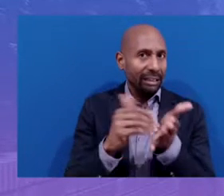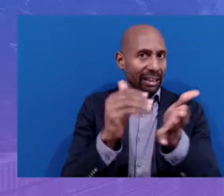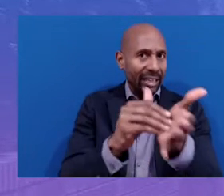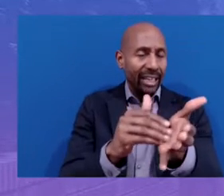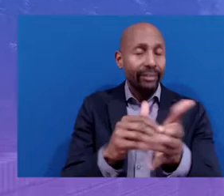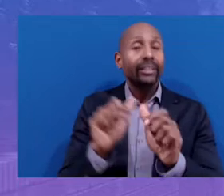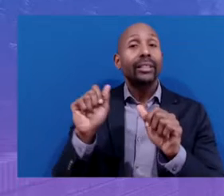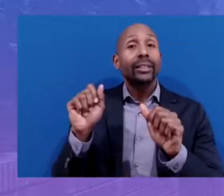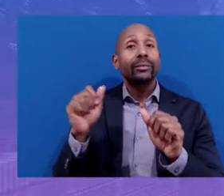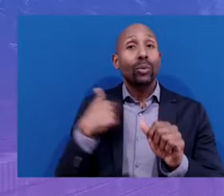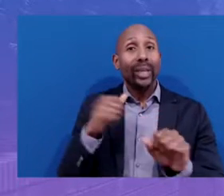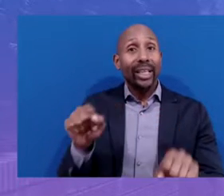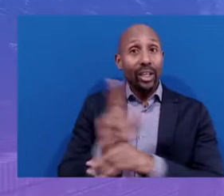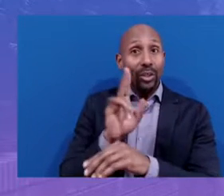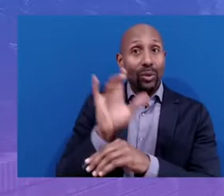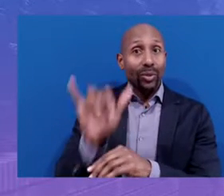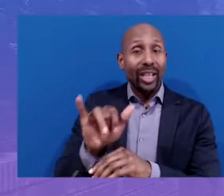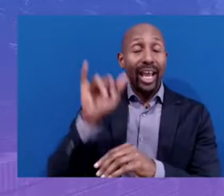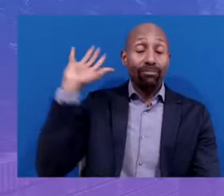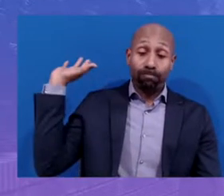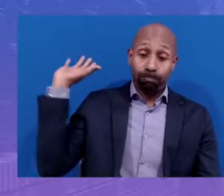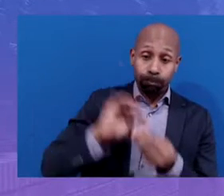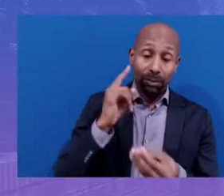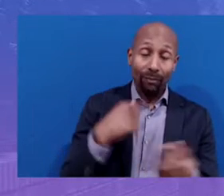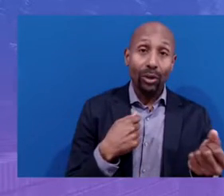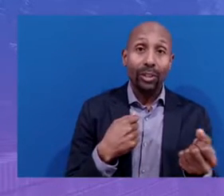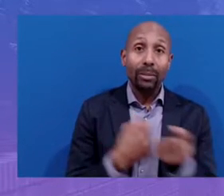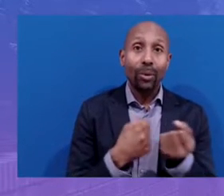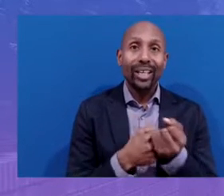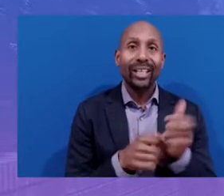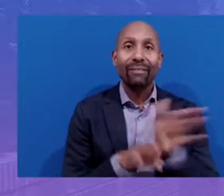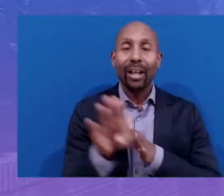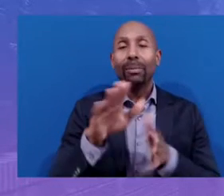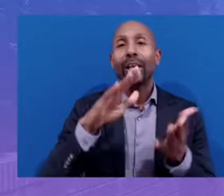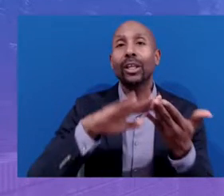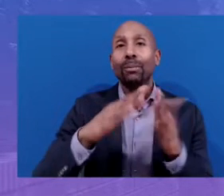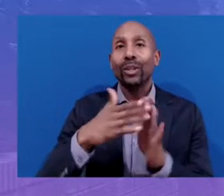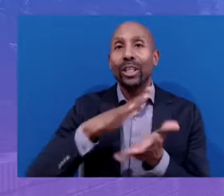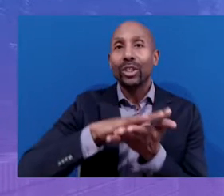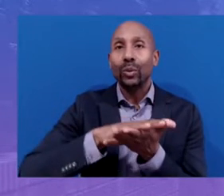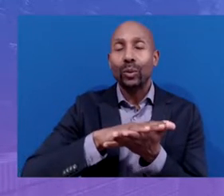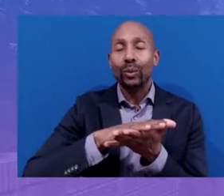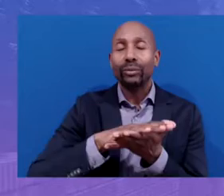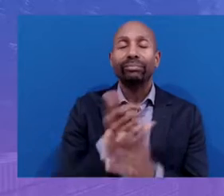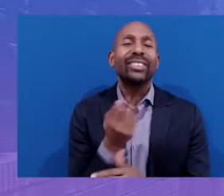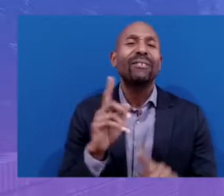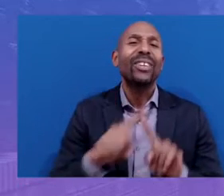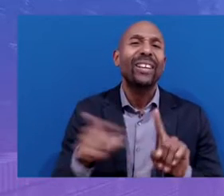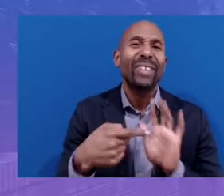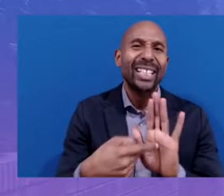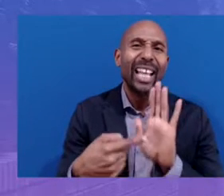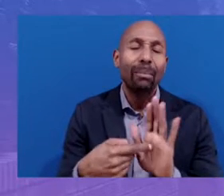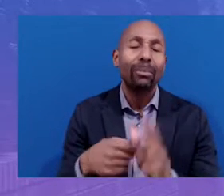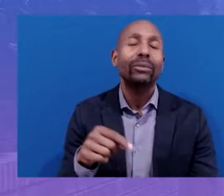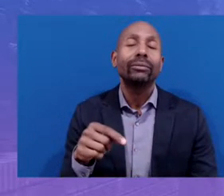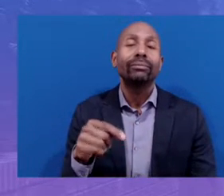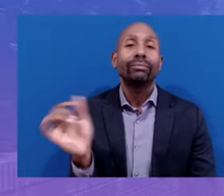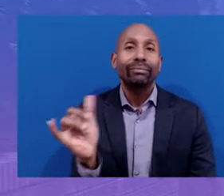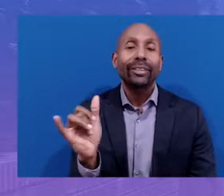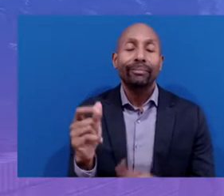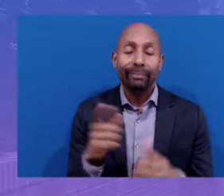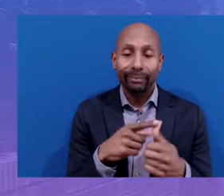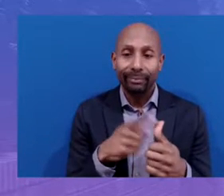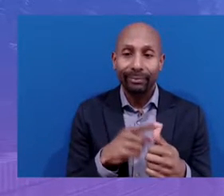can be used comprehensively to support the development of community schools. Some examples, just a few examples include